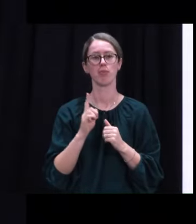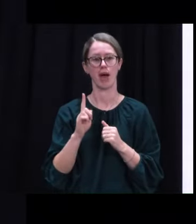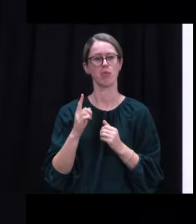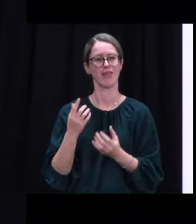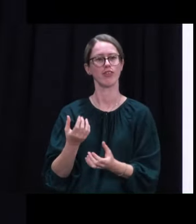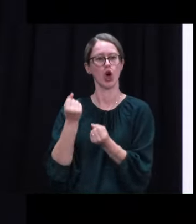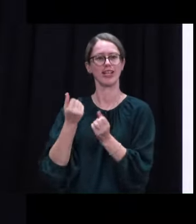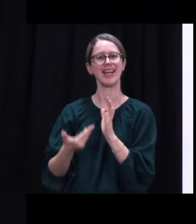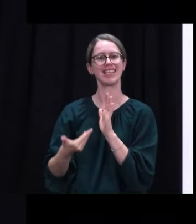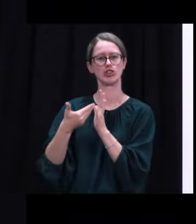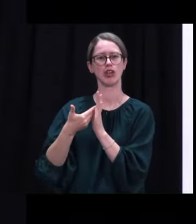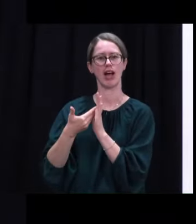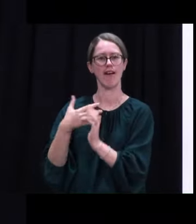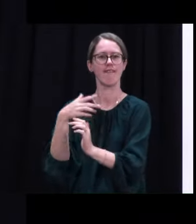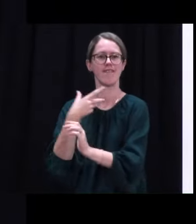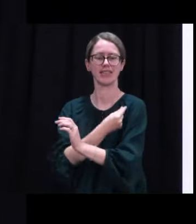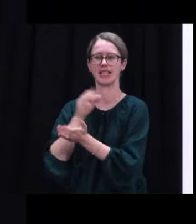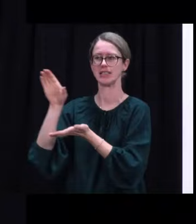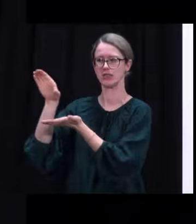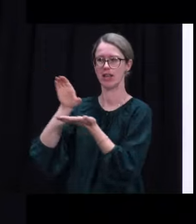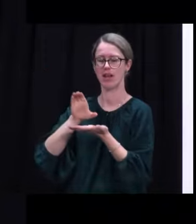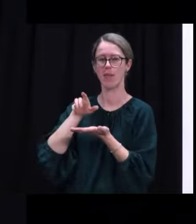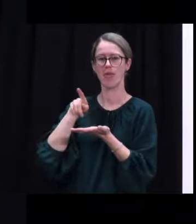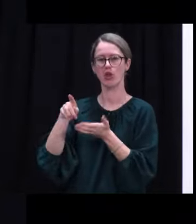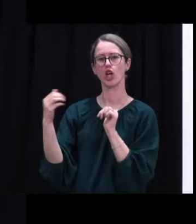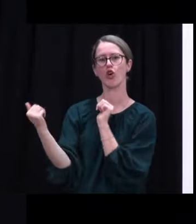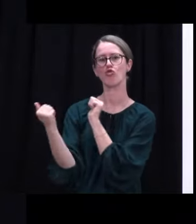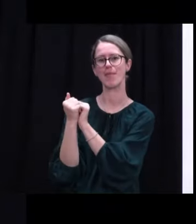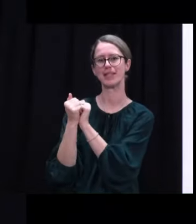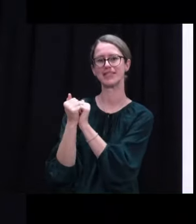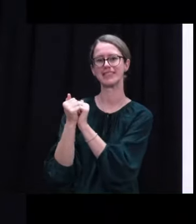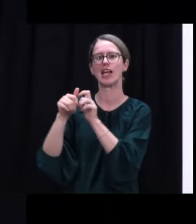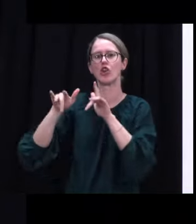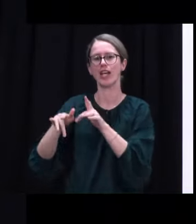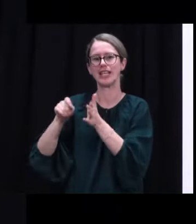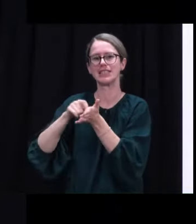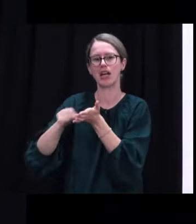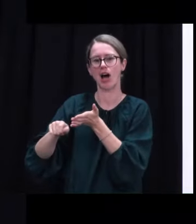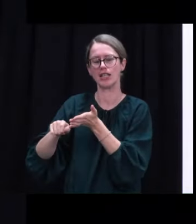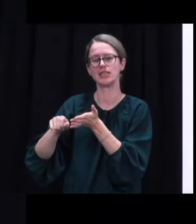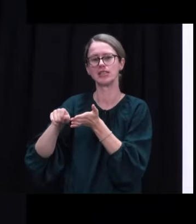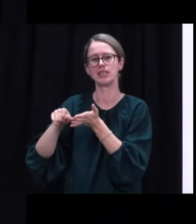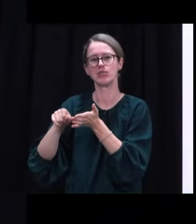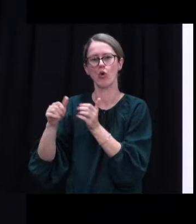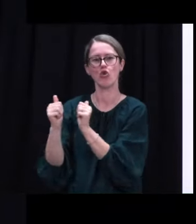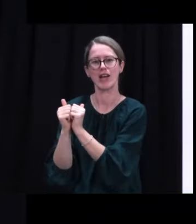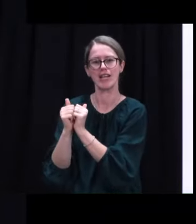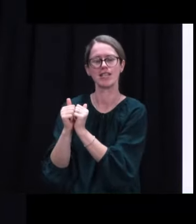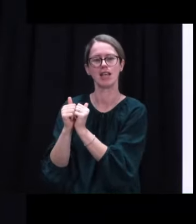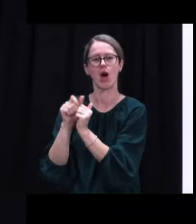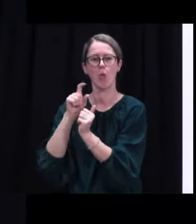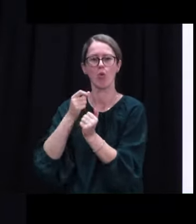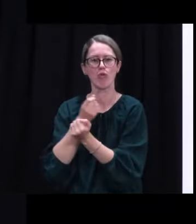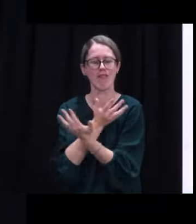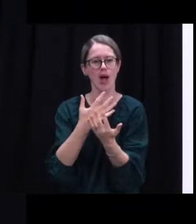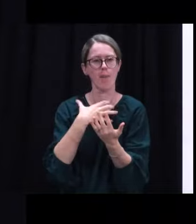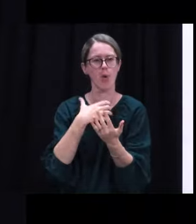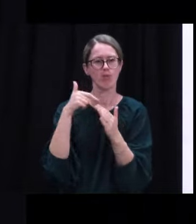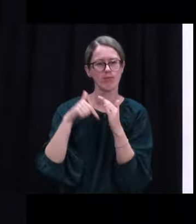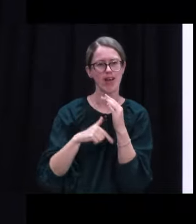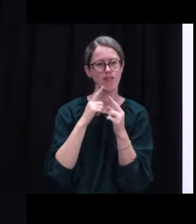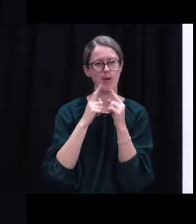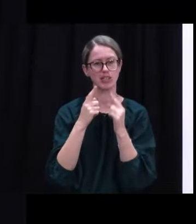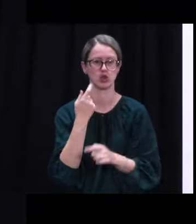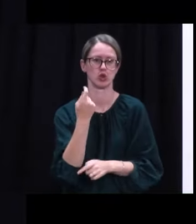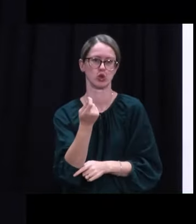additional supply. We're finalising some of the contractual arrangements. And I'll be able to give you a little bit more detail quantities and where